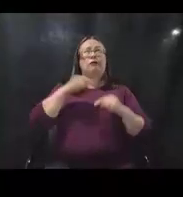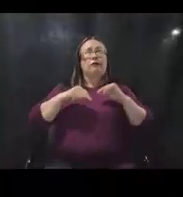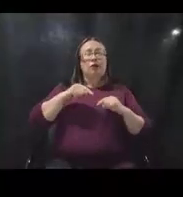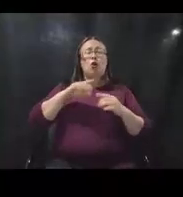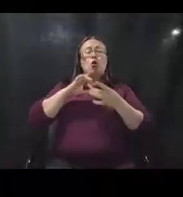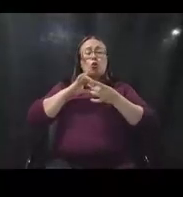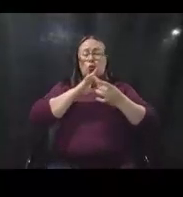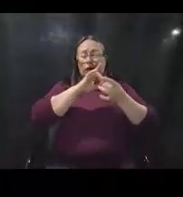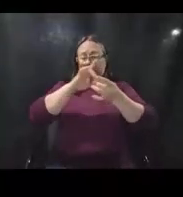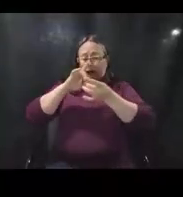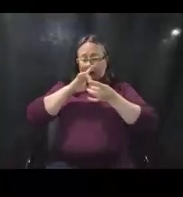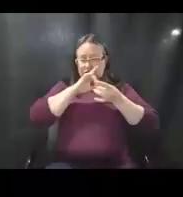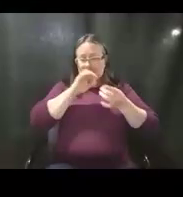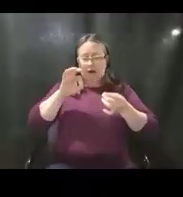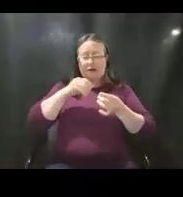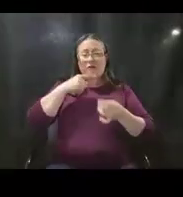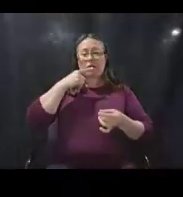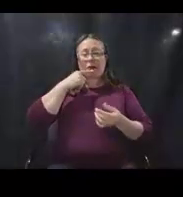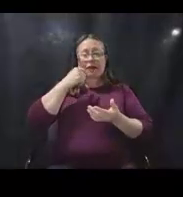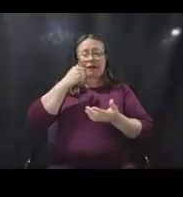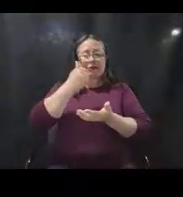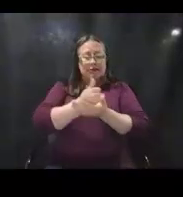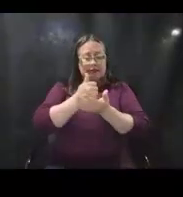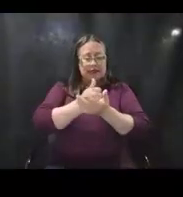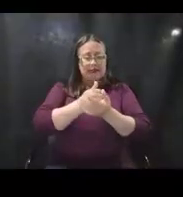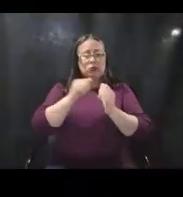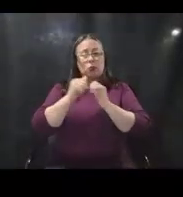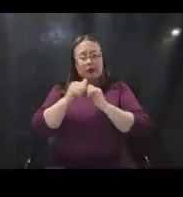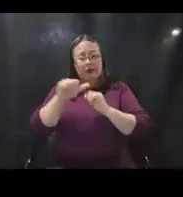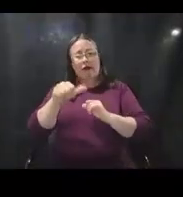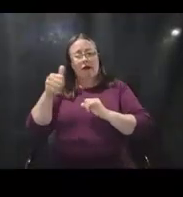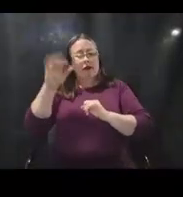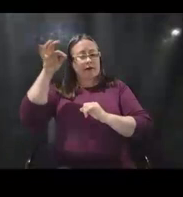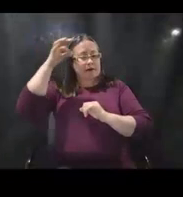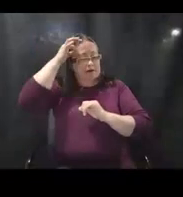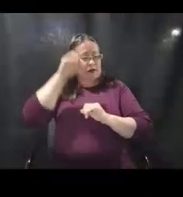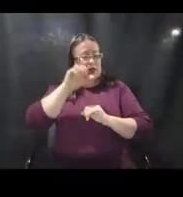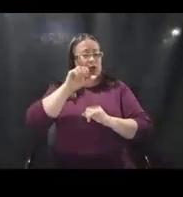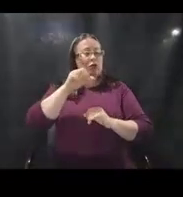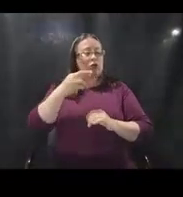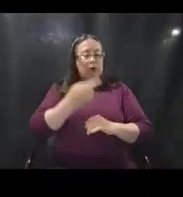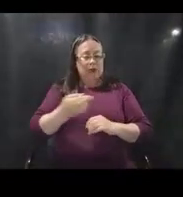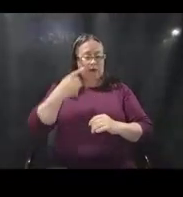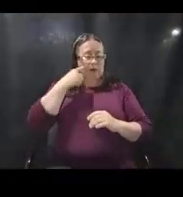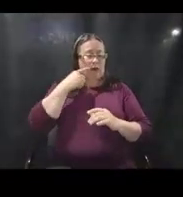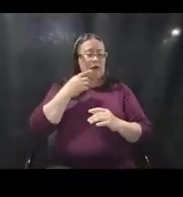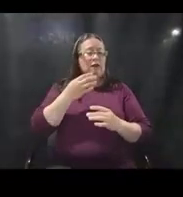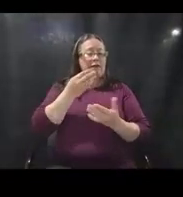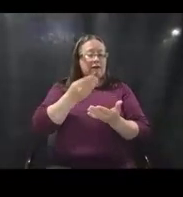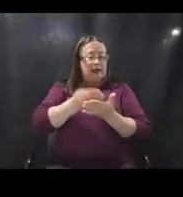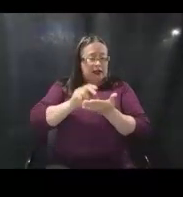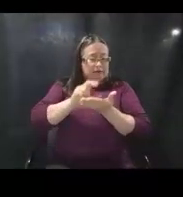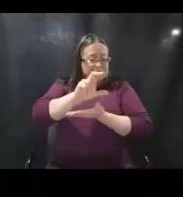Coordination of Public Assistance Funding with other federal sources of funding. And that fact sheet is